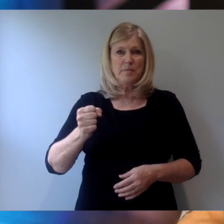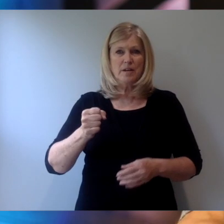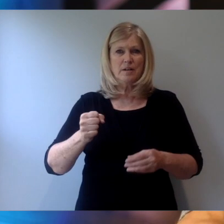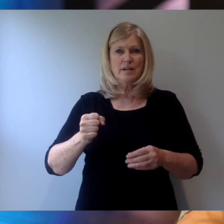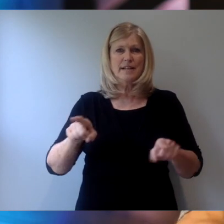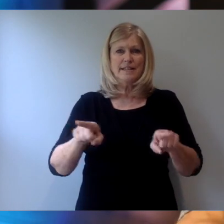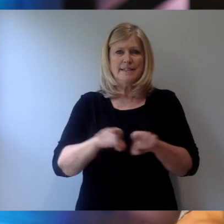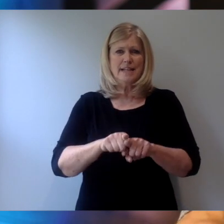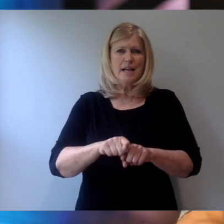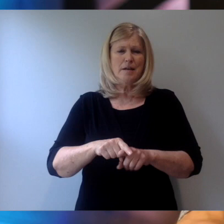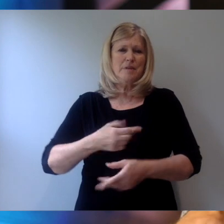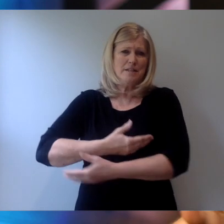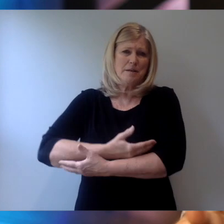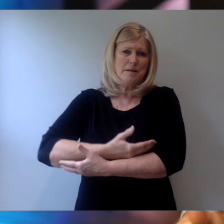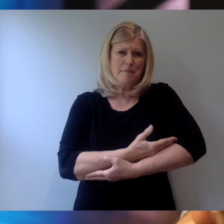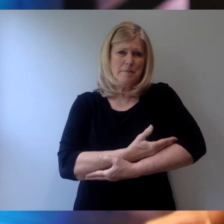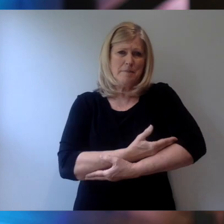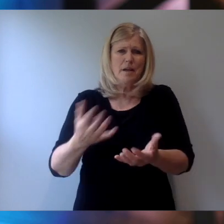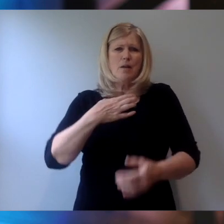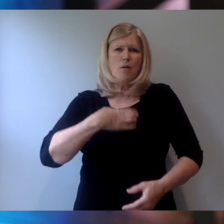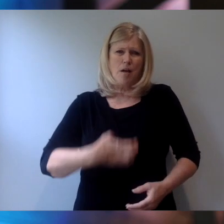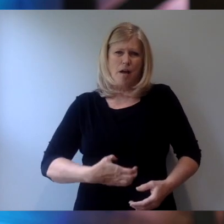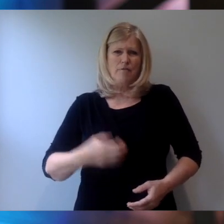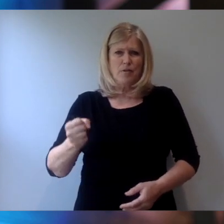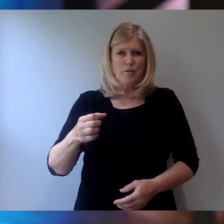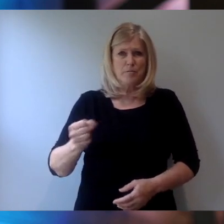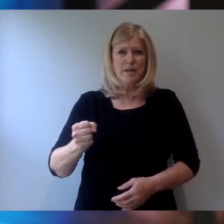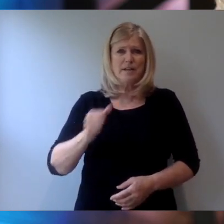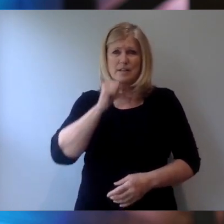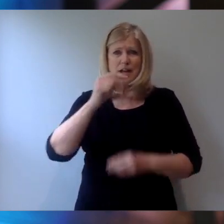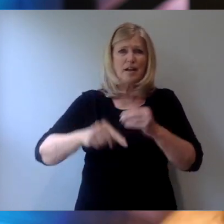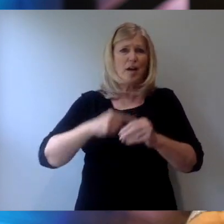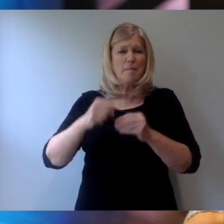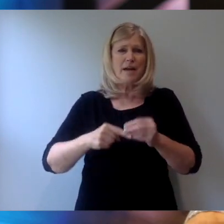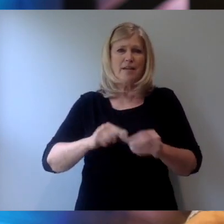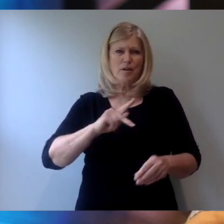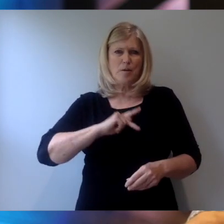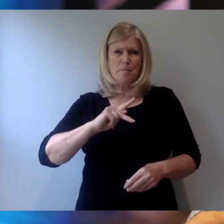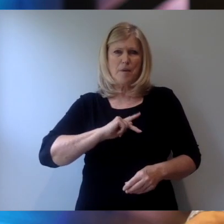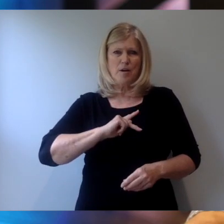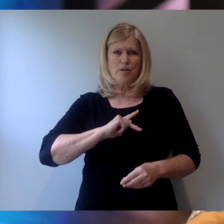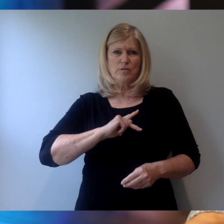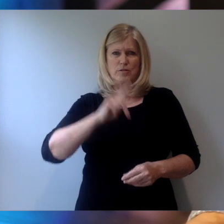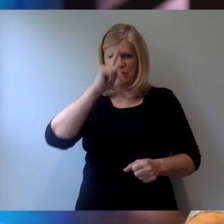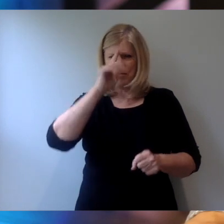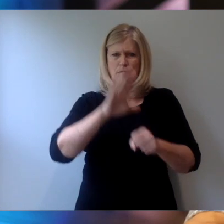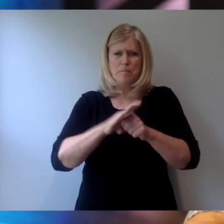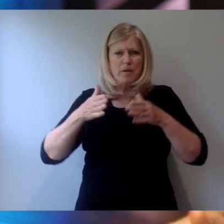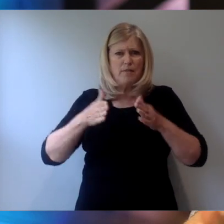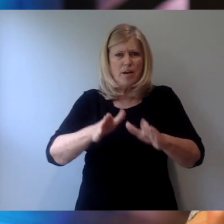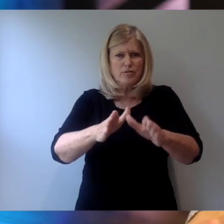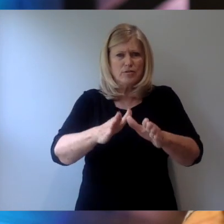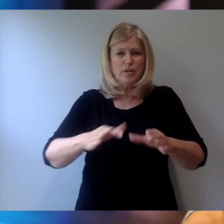long for milk wasn't about their personal devotional life. I don't want to minimize